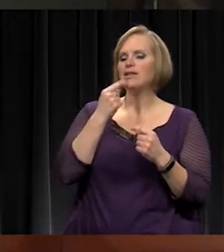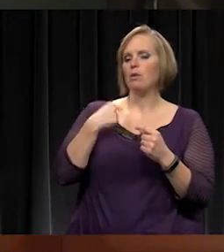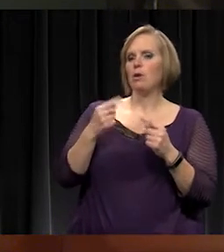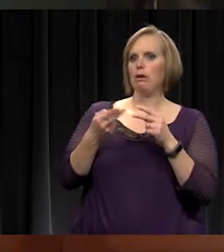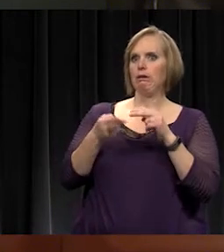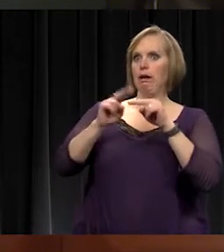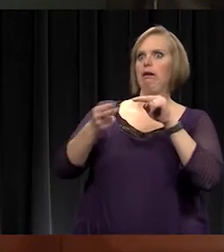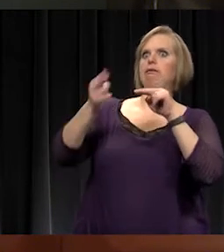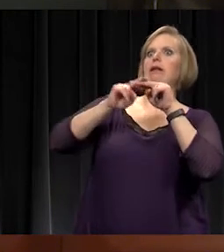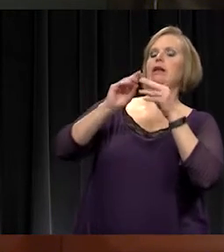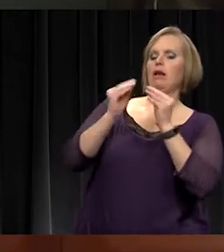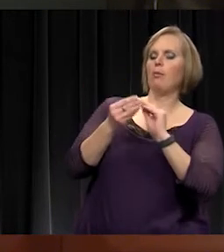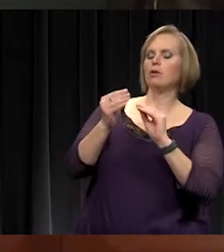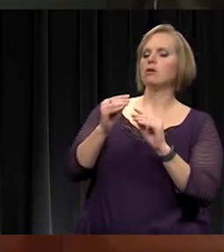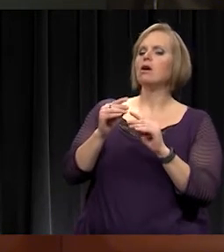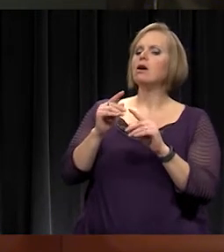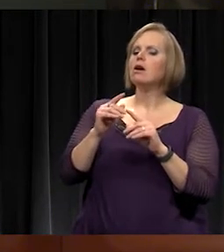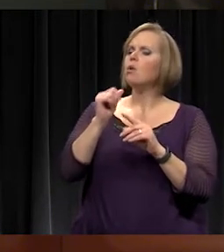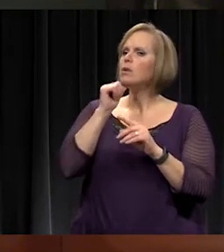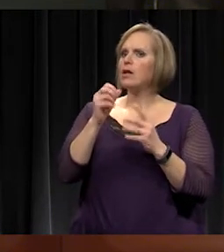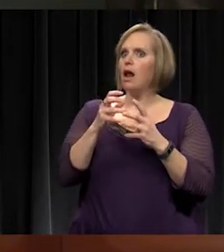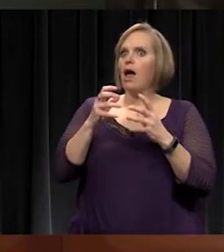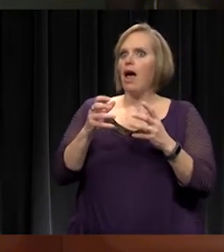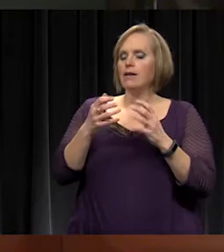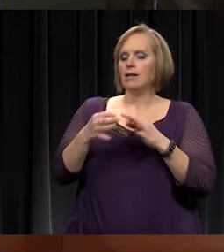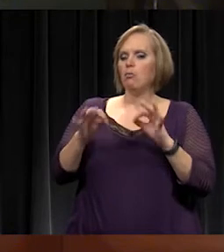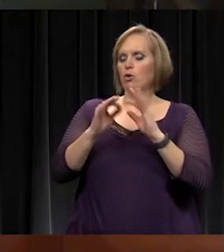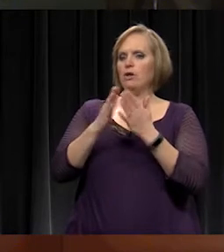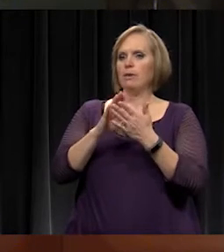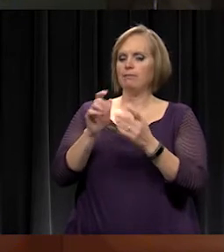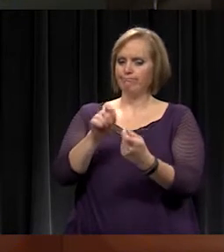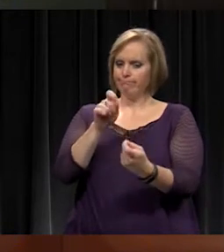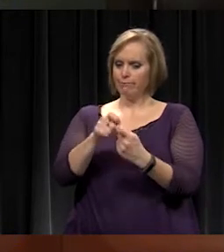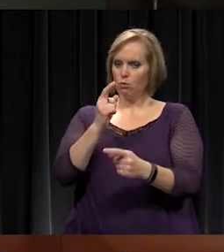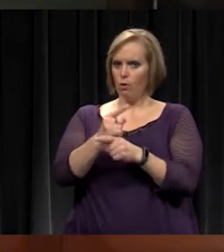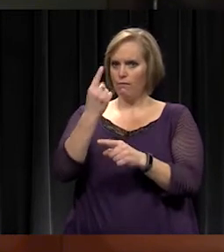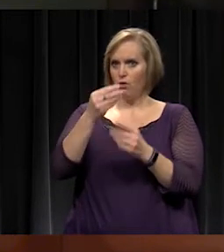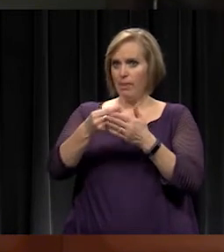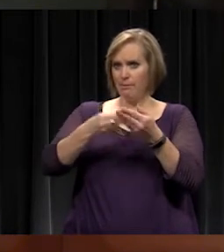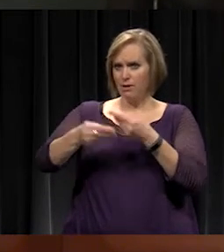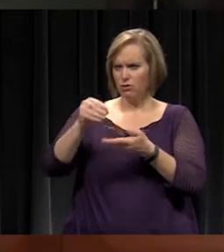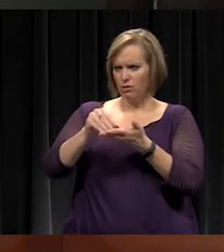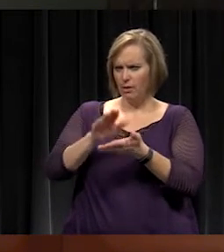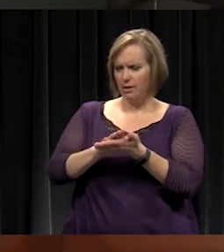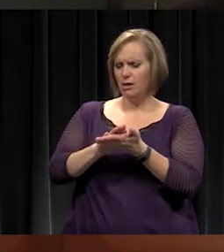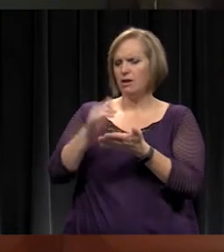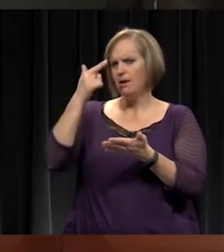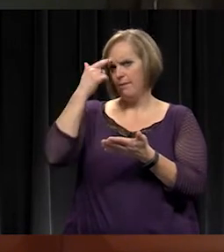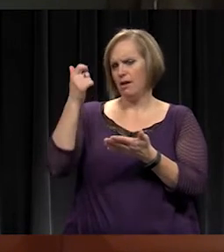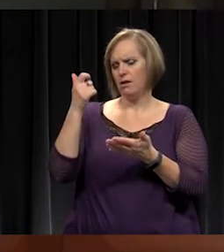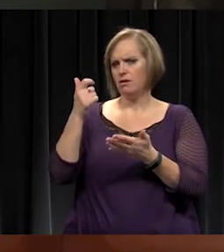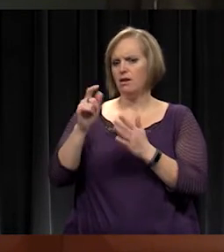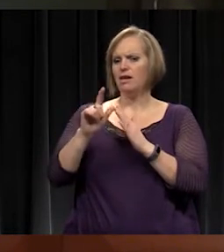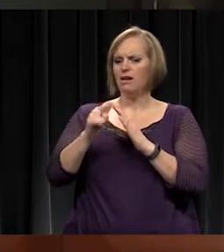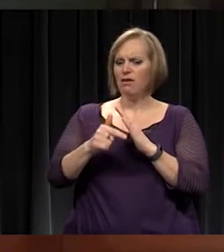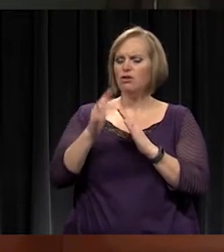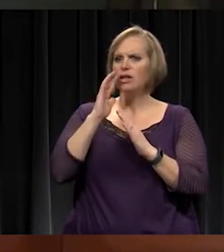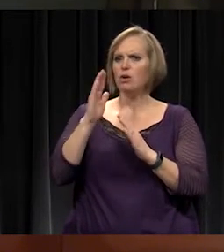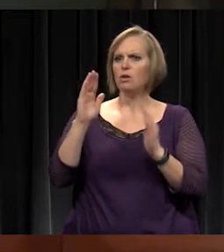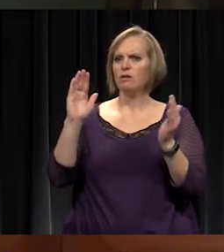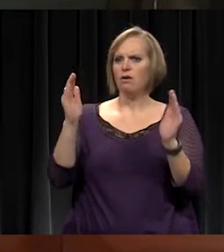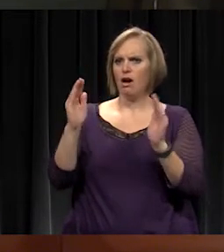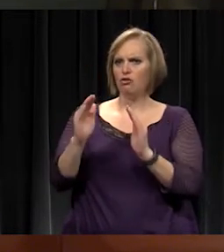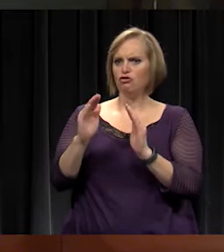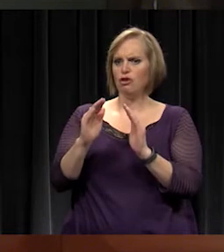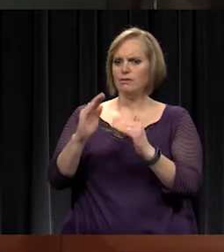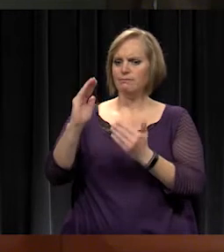it wasn't as important necessarily to be spot on for the budgeting documentation because it would eventually adjust down after the count date.